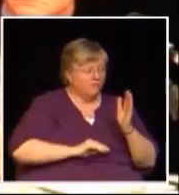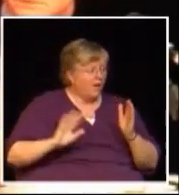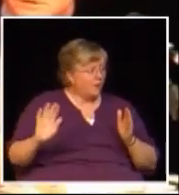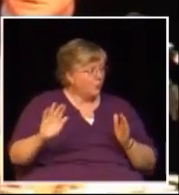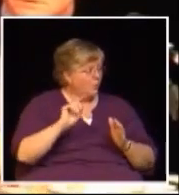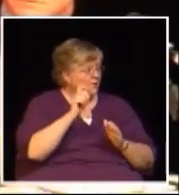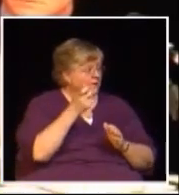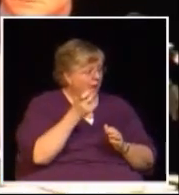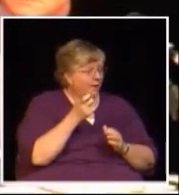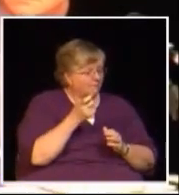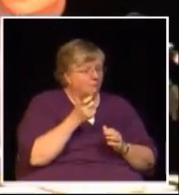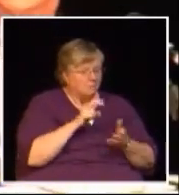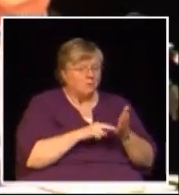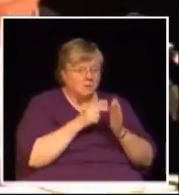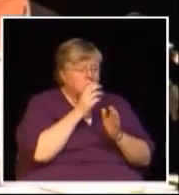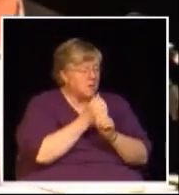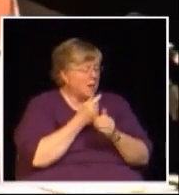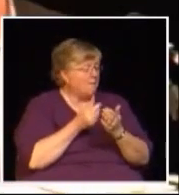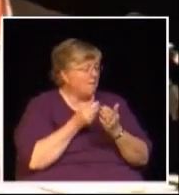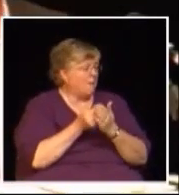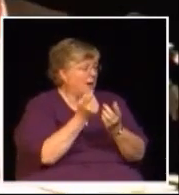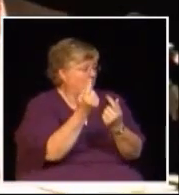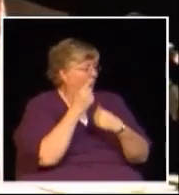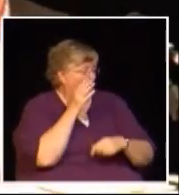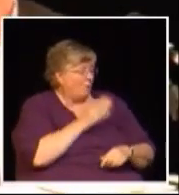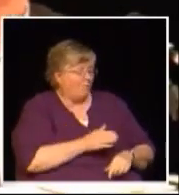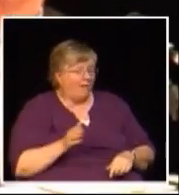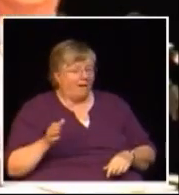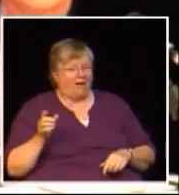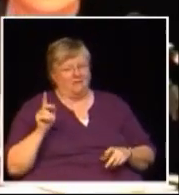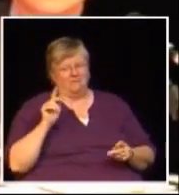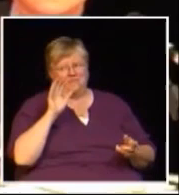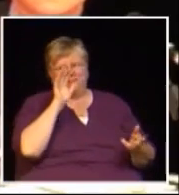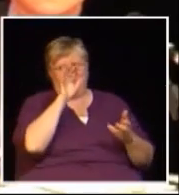return there it is but the new